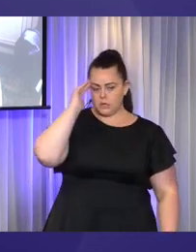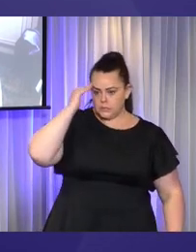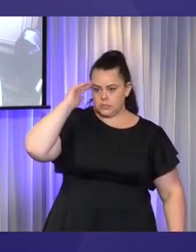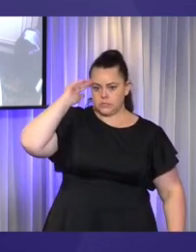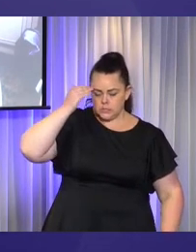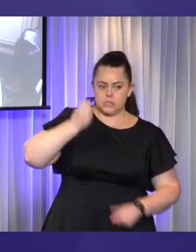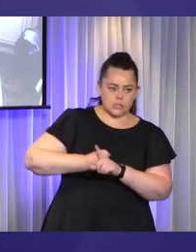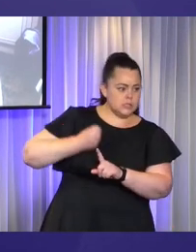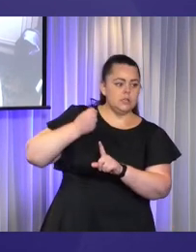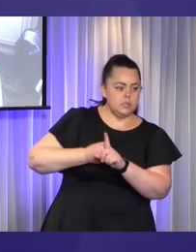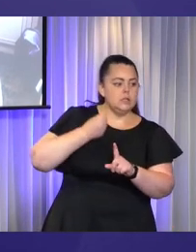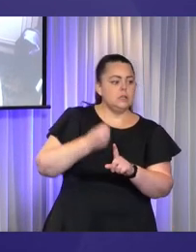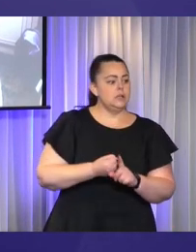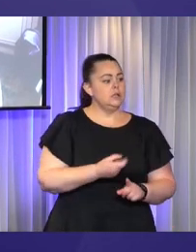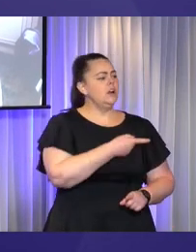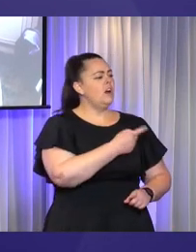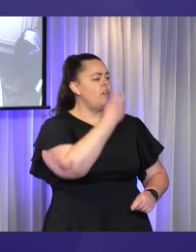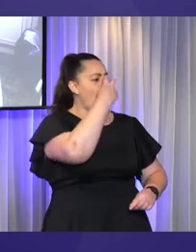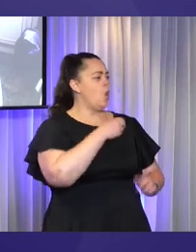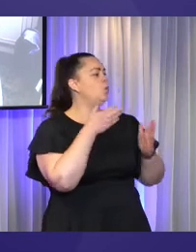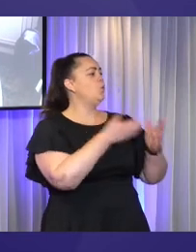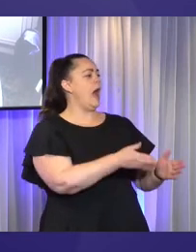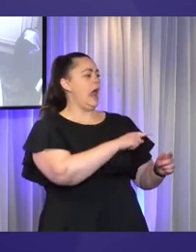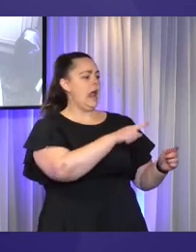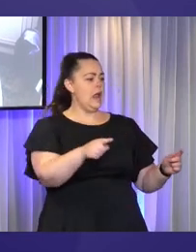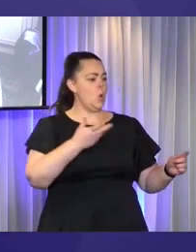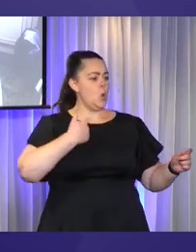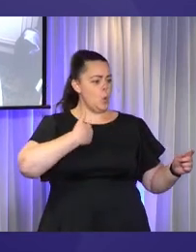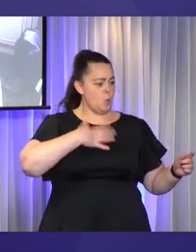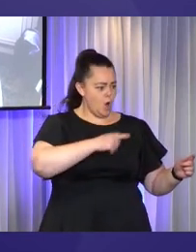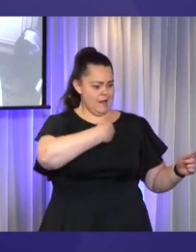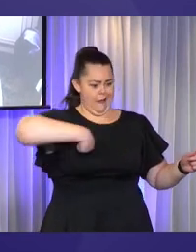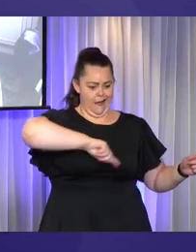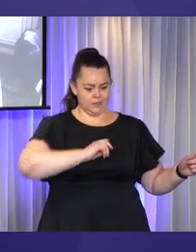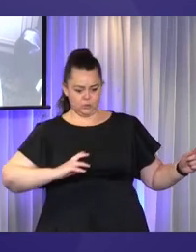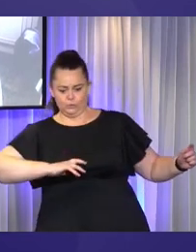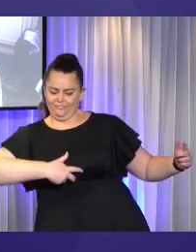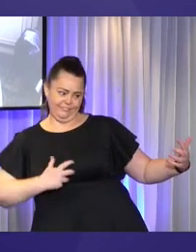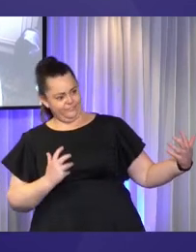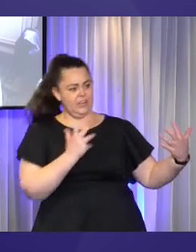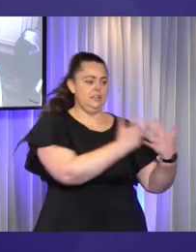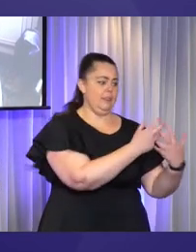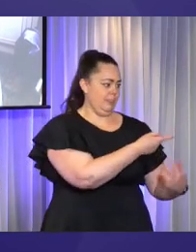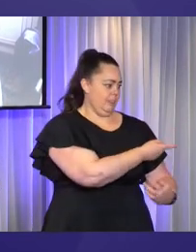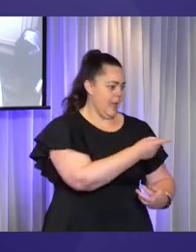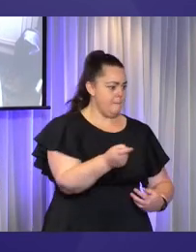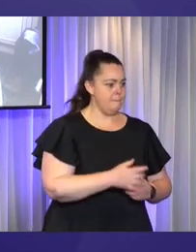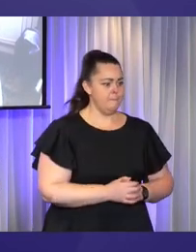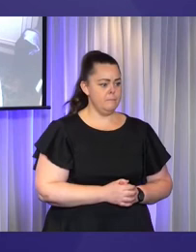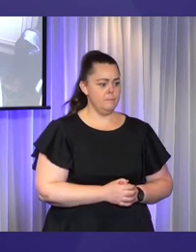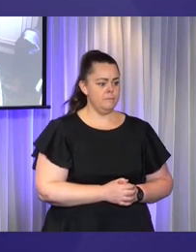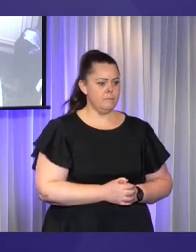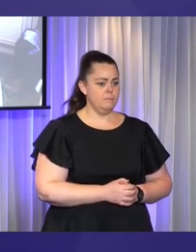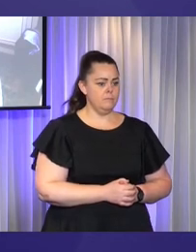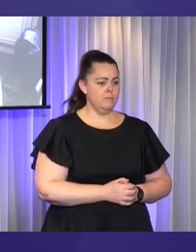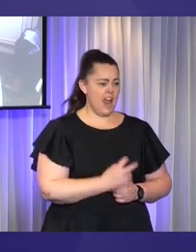opt-ins. It would be so easy for us to just do the usual stuff, the day programs, the ADEs, for him